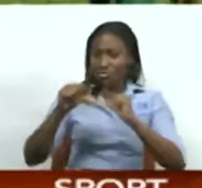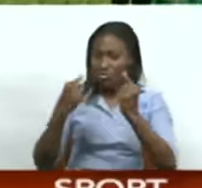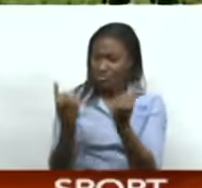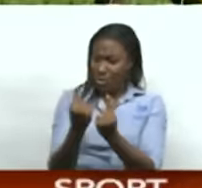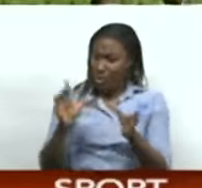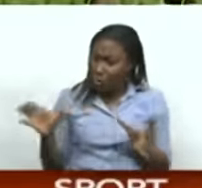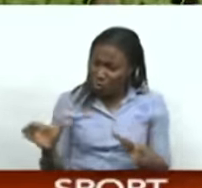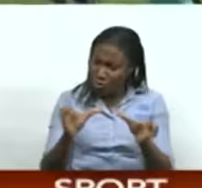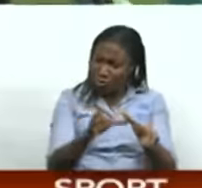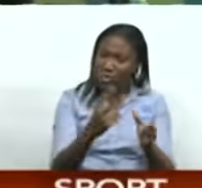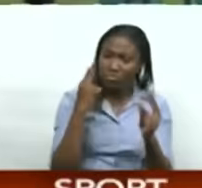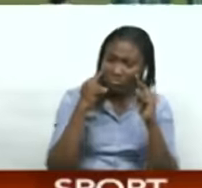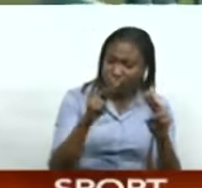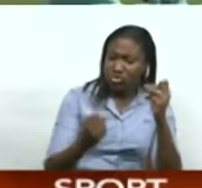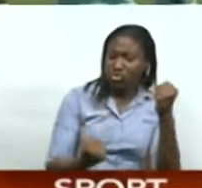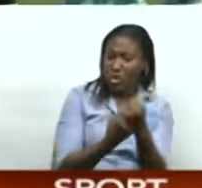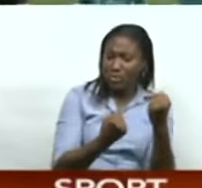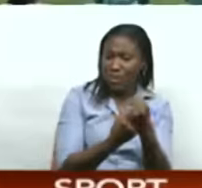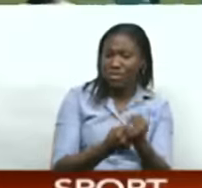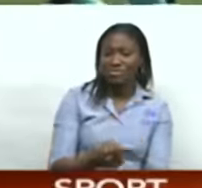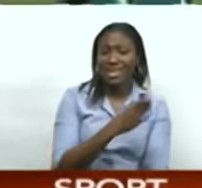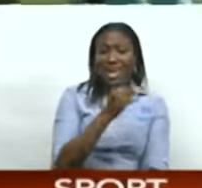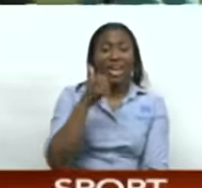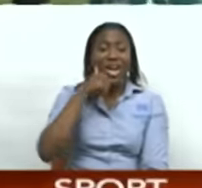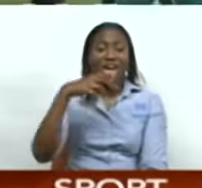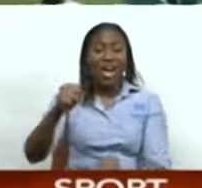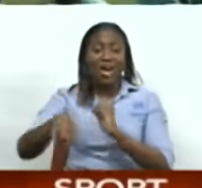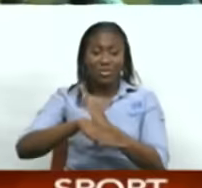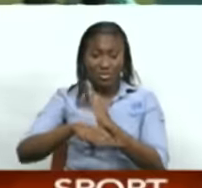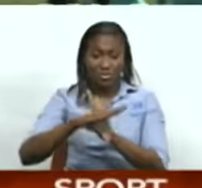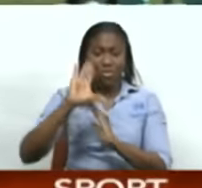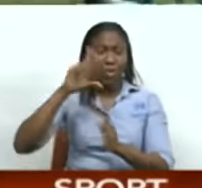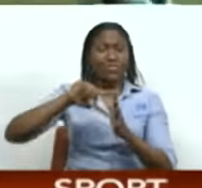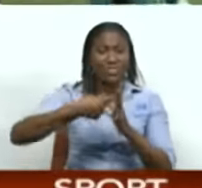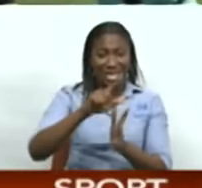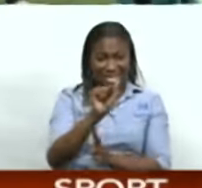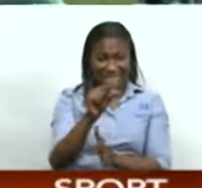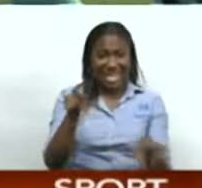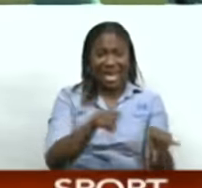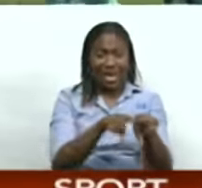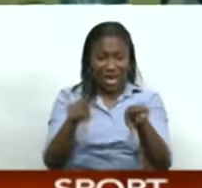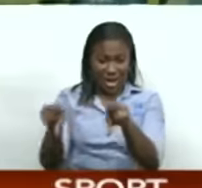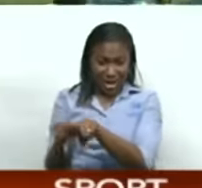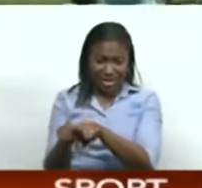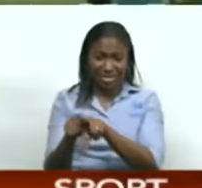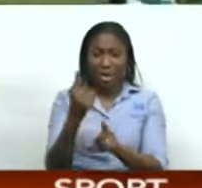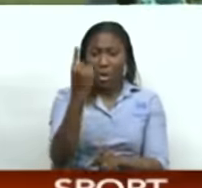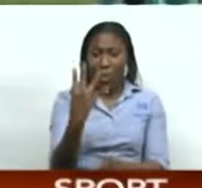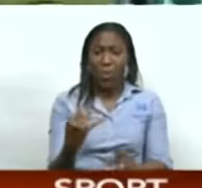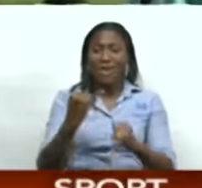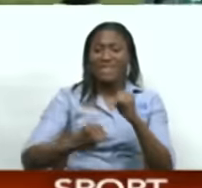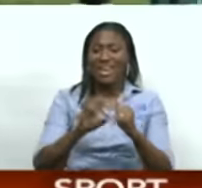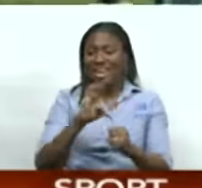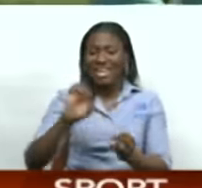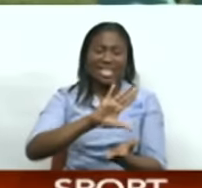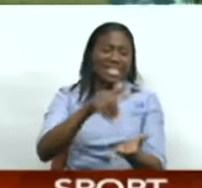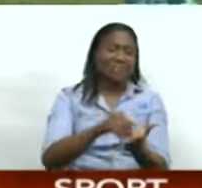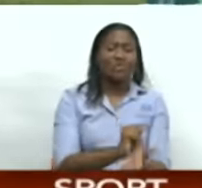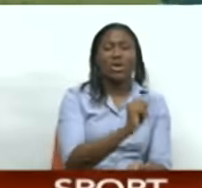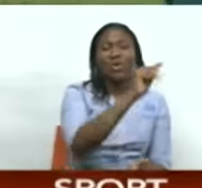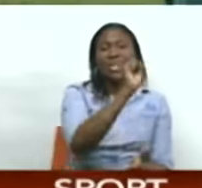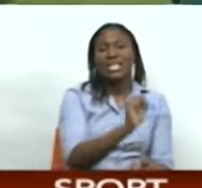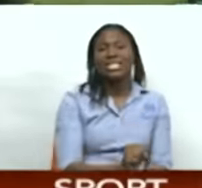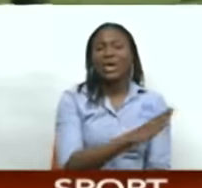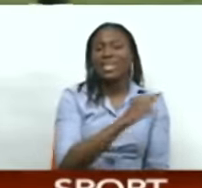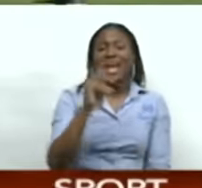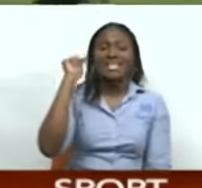out and support. The Coca-Cola Girls Intercall will get going on Saturday, with zone-all quarterfinals in the East, Central, North, South